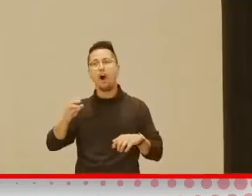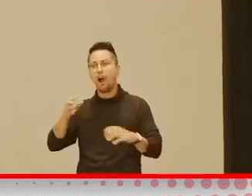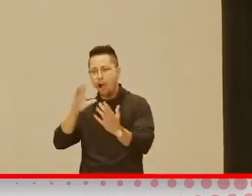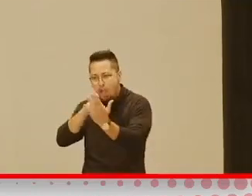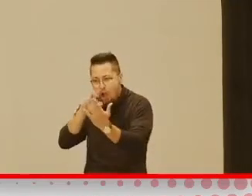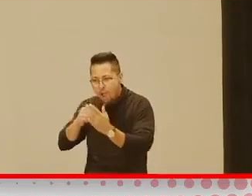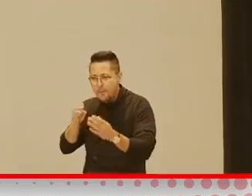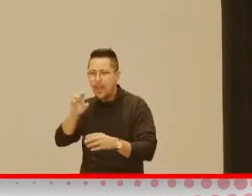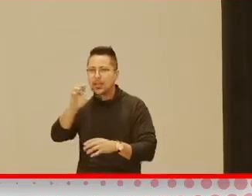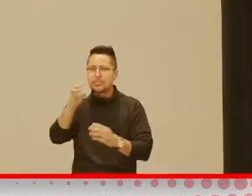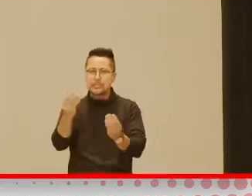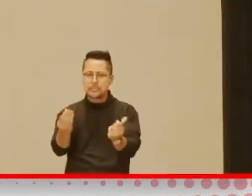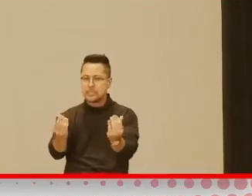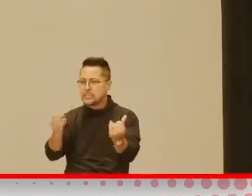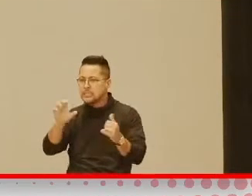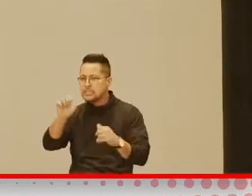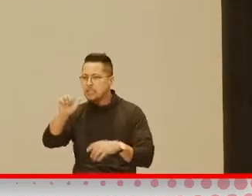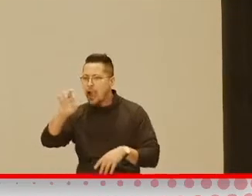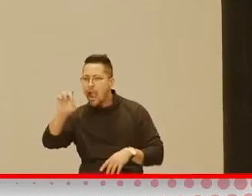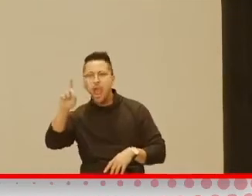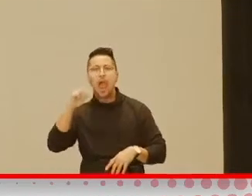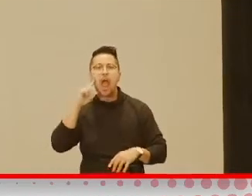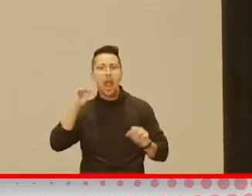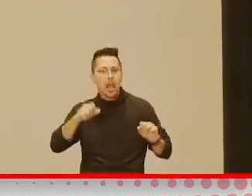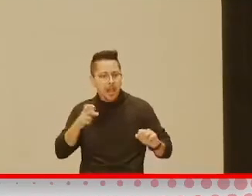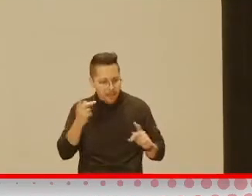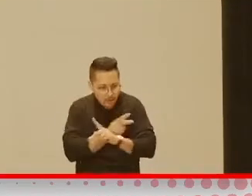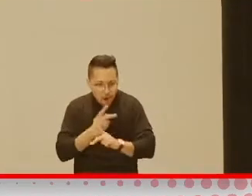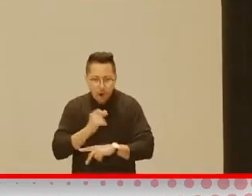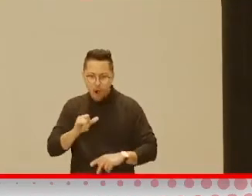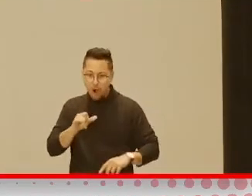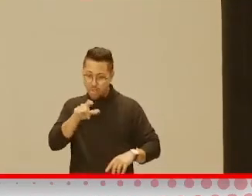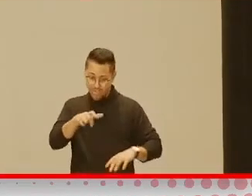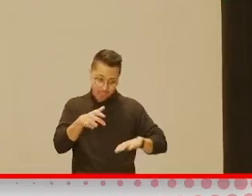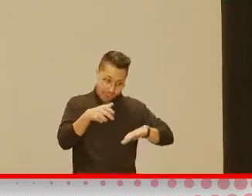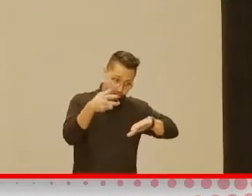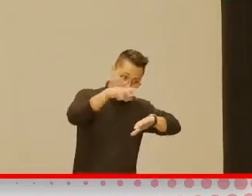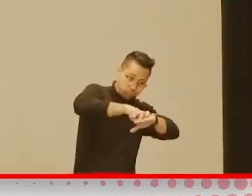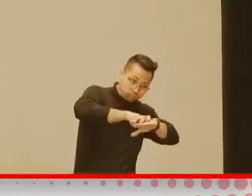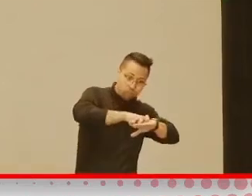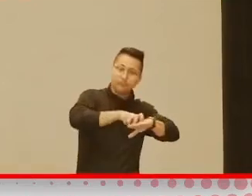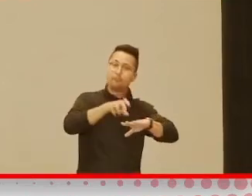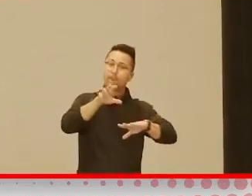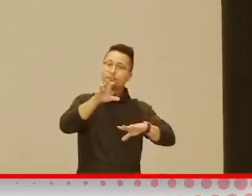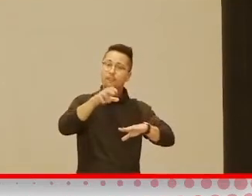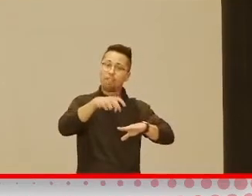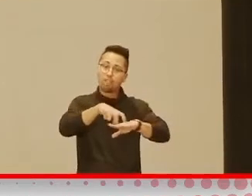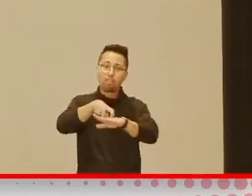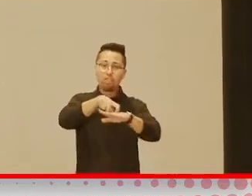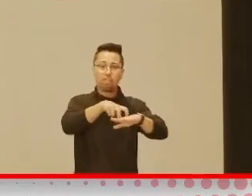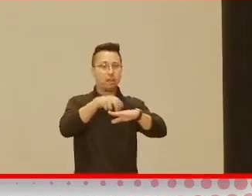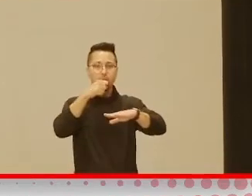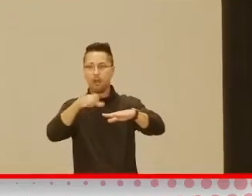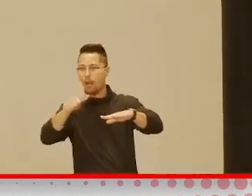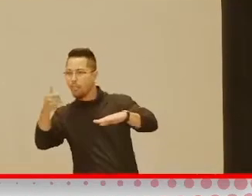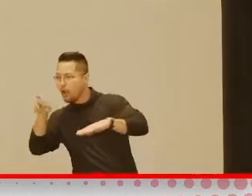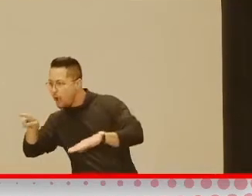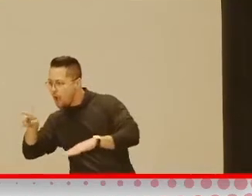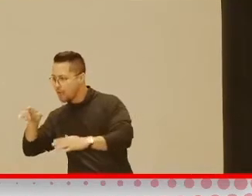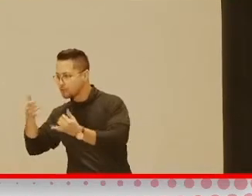you know, they learn what floats, what doesn't in the bathtub. That's a great way to learn. And then,